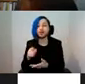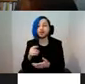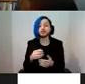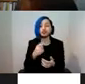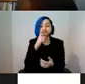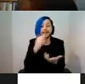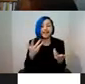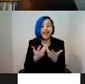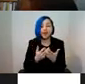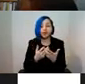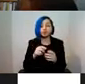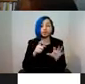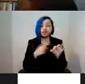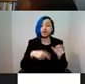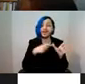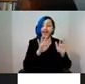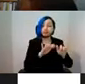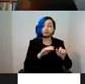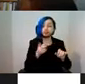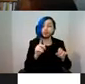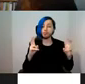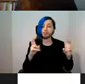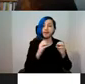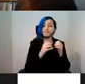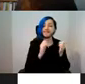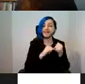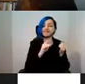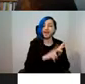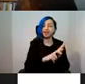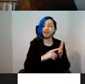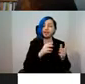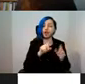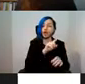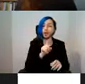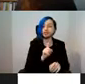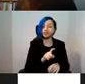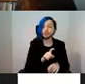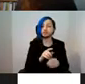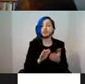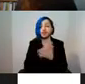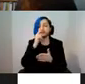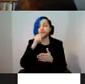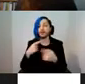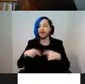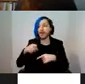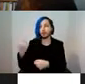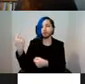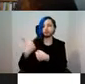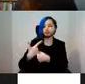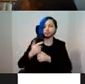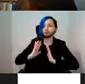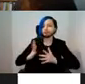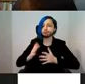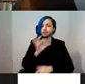BSL question in the Q&A box or in the chat, and we'll enable you to do so with our interpreters, because we'll bump you up as a panellist and be able to do that.